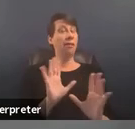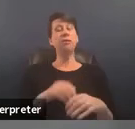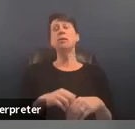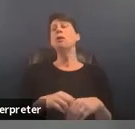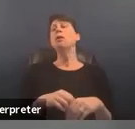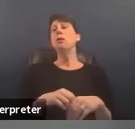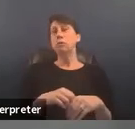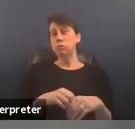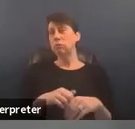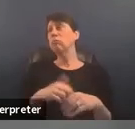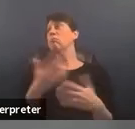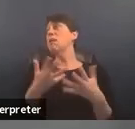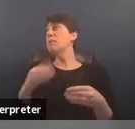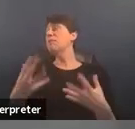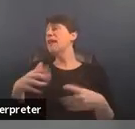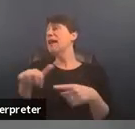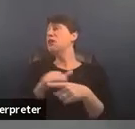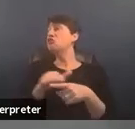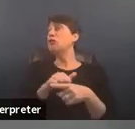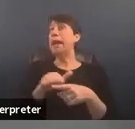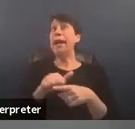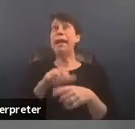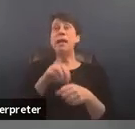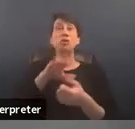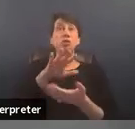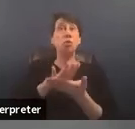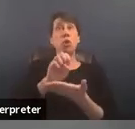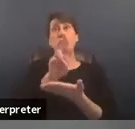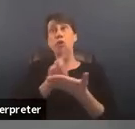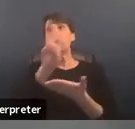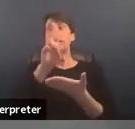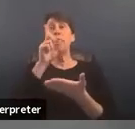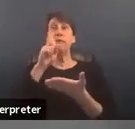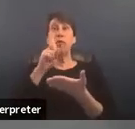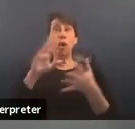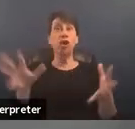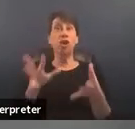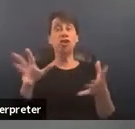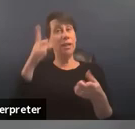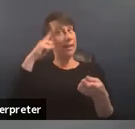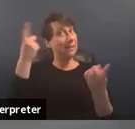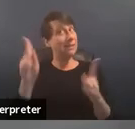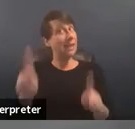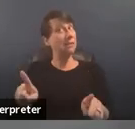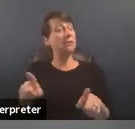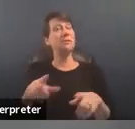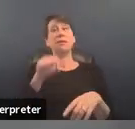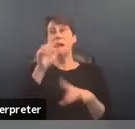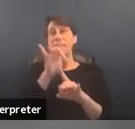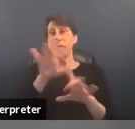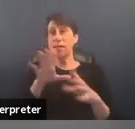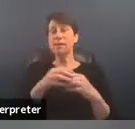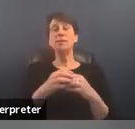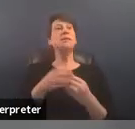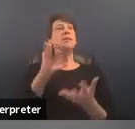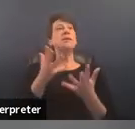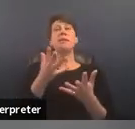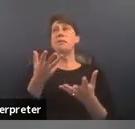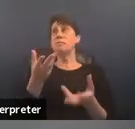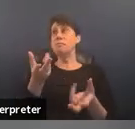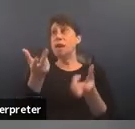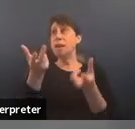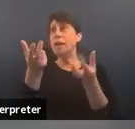nurturance culture within schools or universities um it may be support which mobilizes men and boys or masculine identified